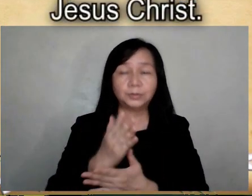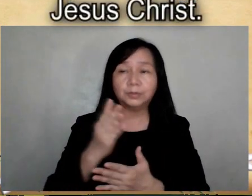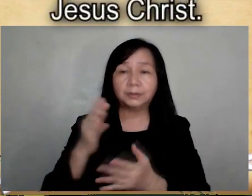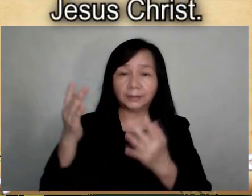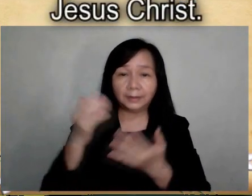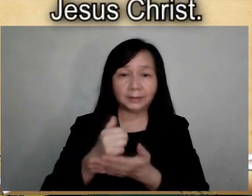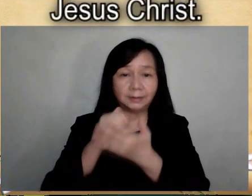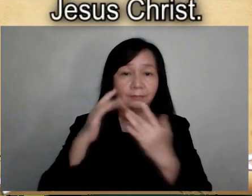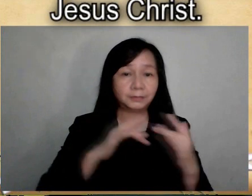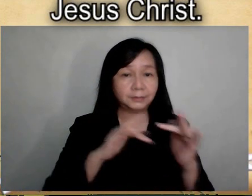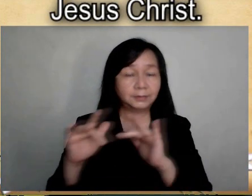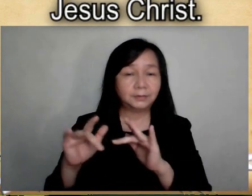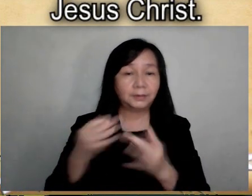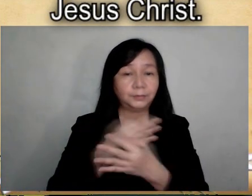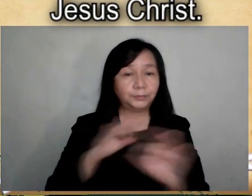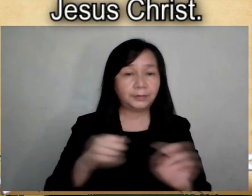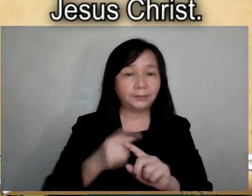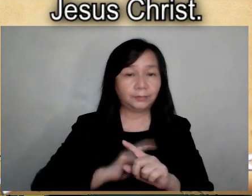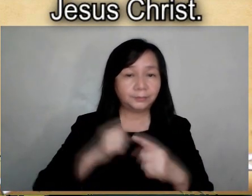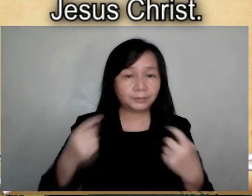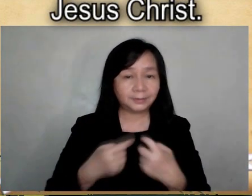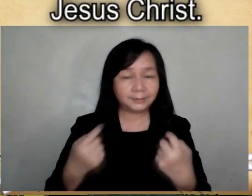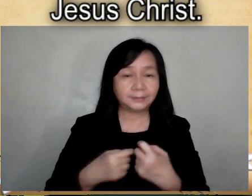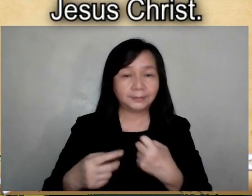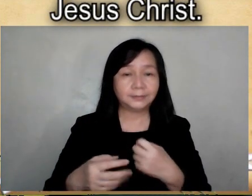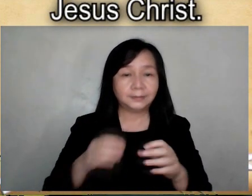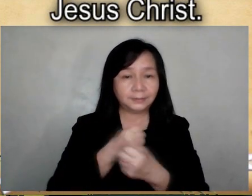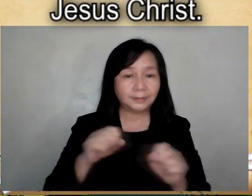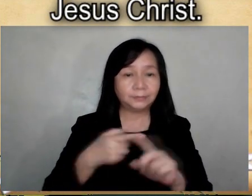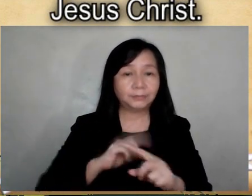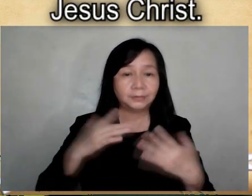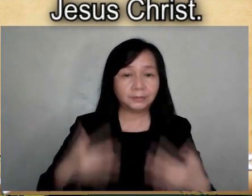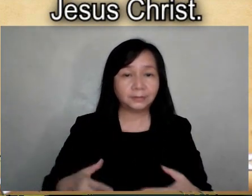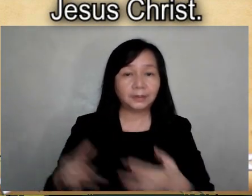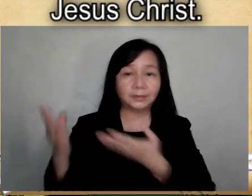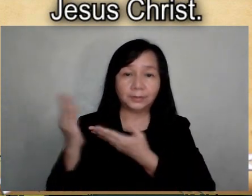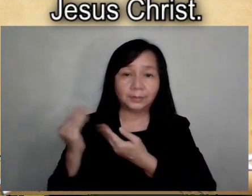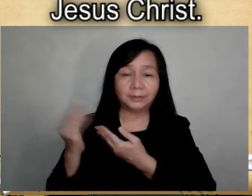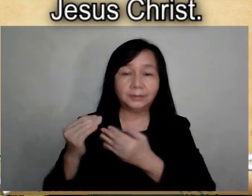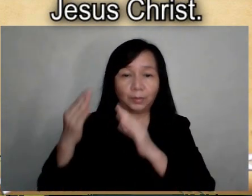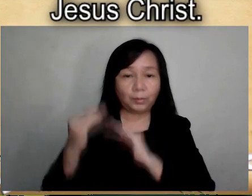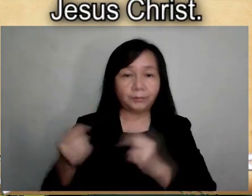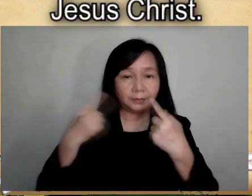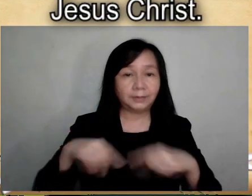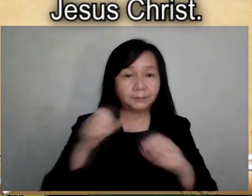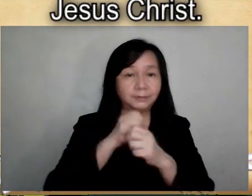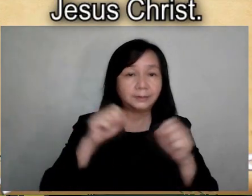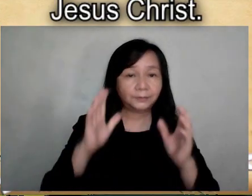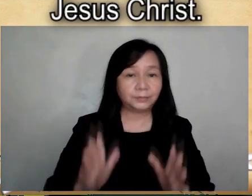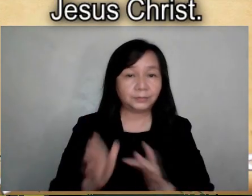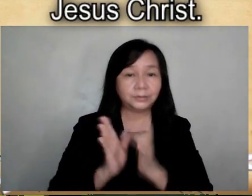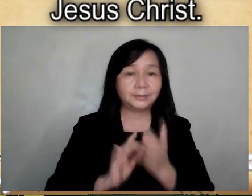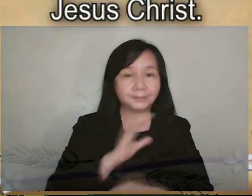mercy we may always be free from sin, safe from all distress as we await the blessed hope and coming of our